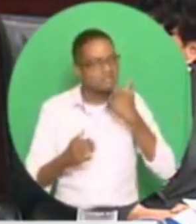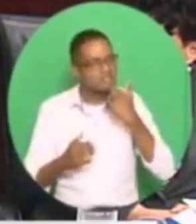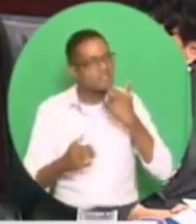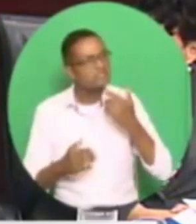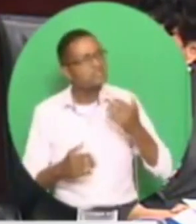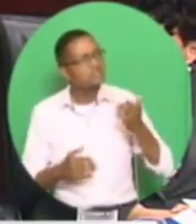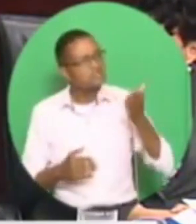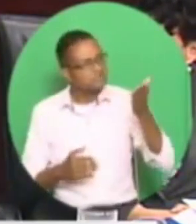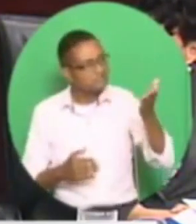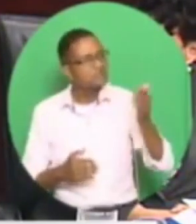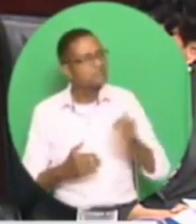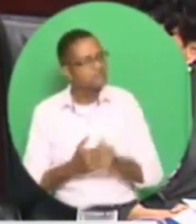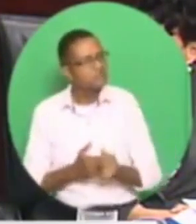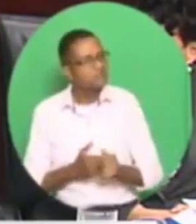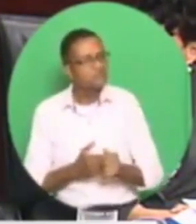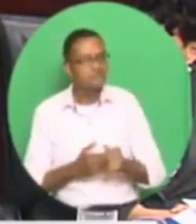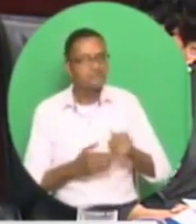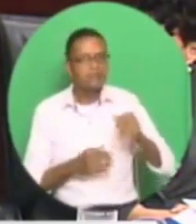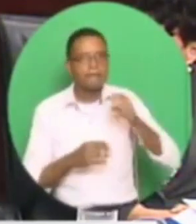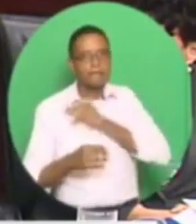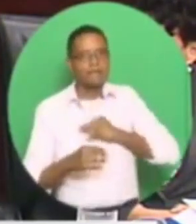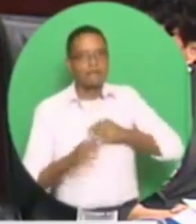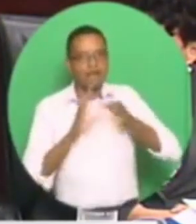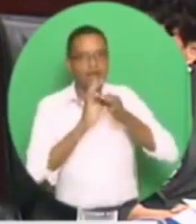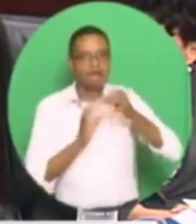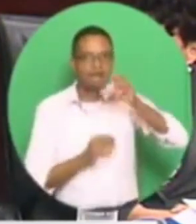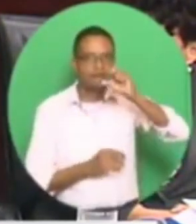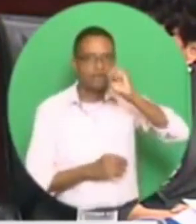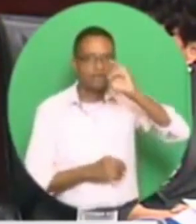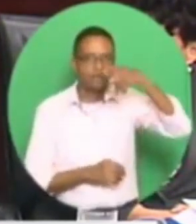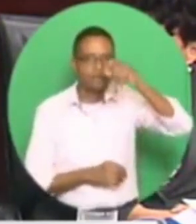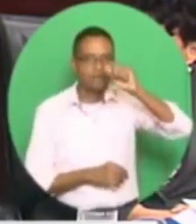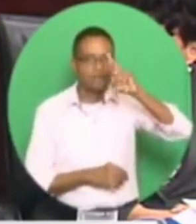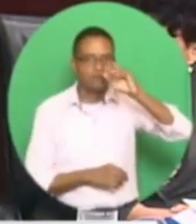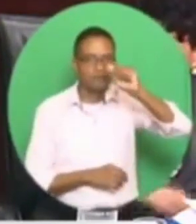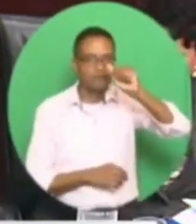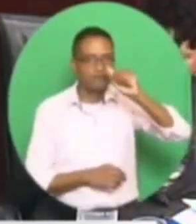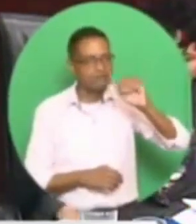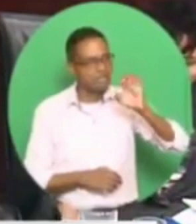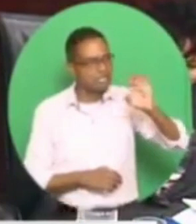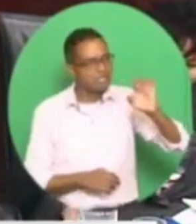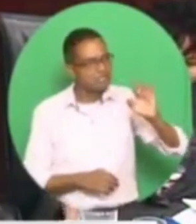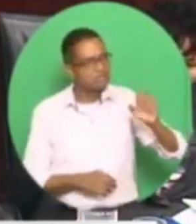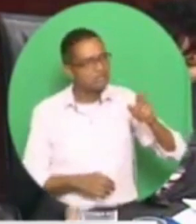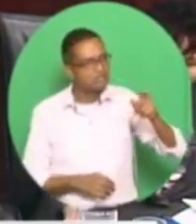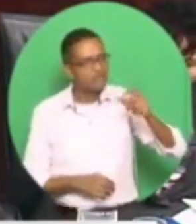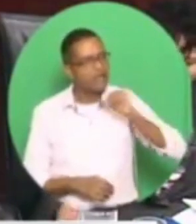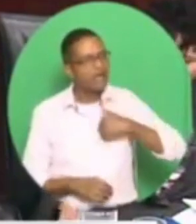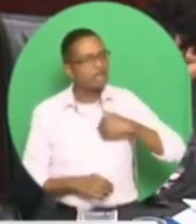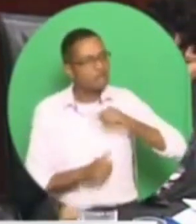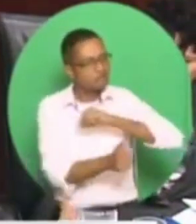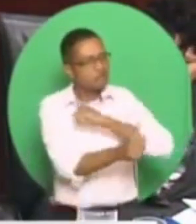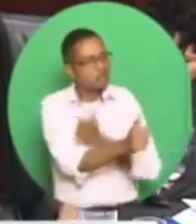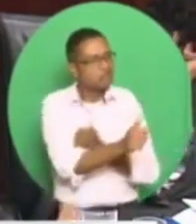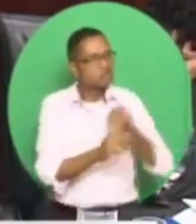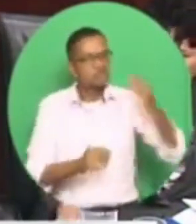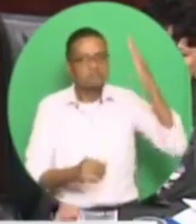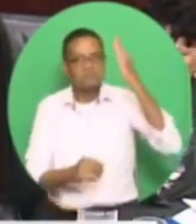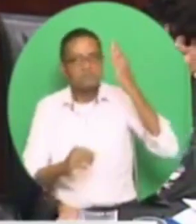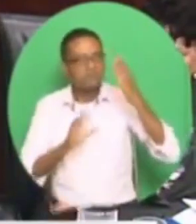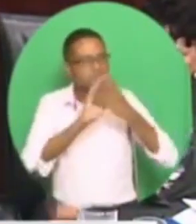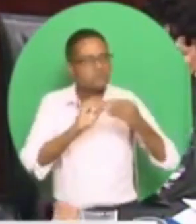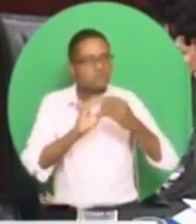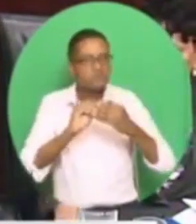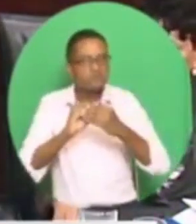and your Prime Minister went to a joint select committee and announced that there was corruption in the tendering and processes for both.